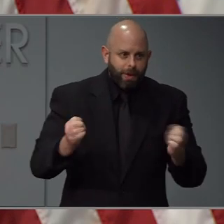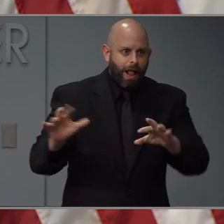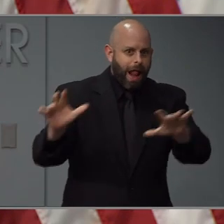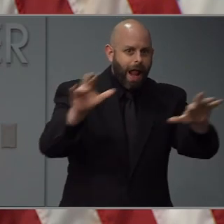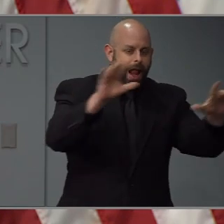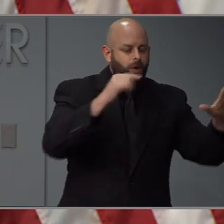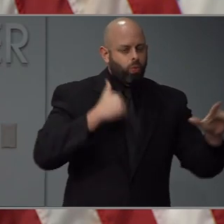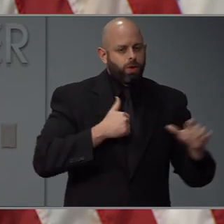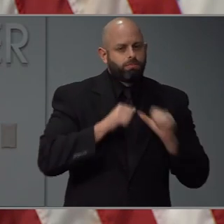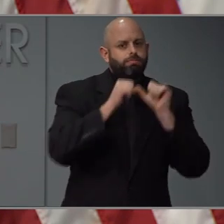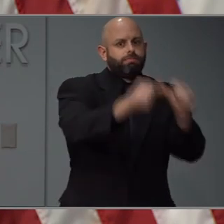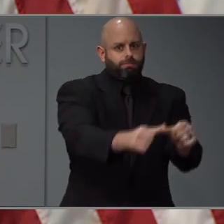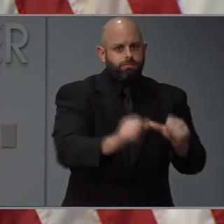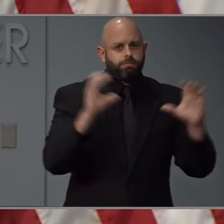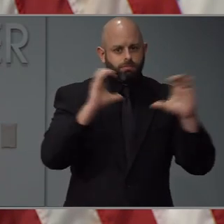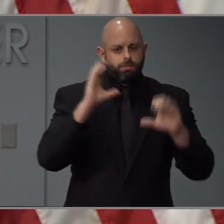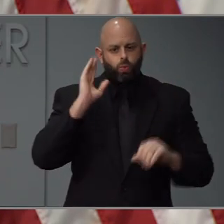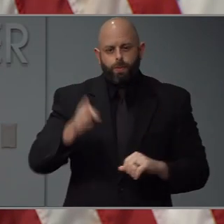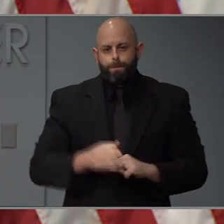need.